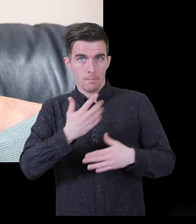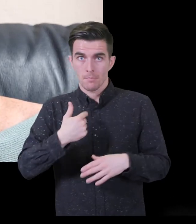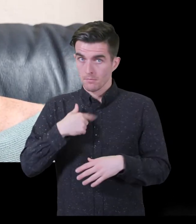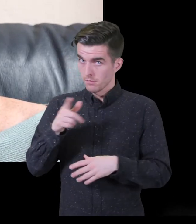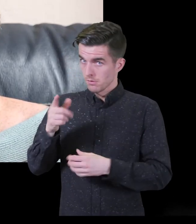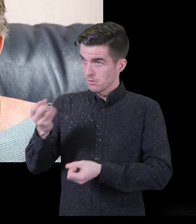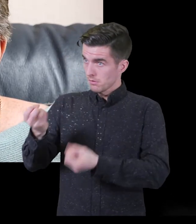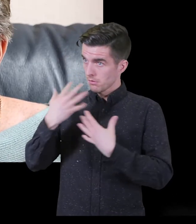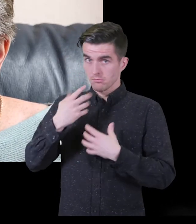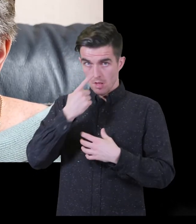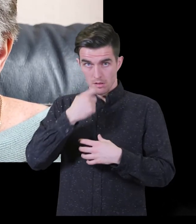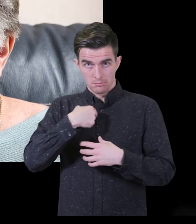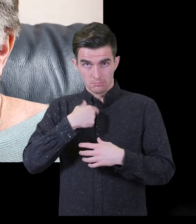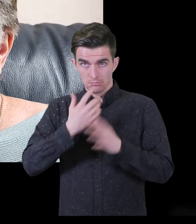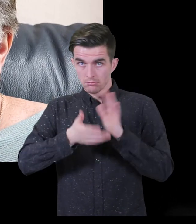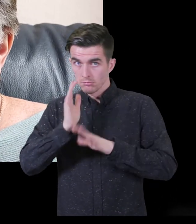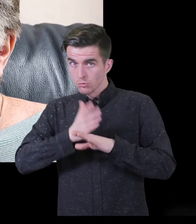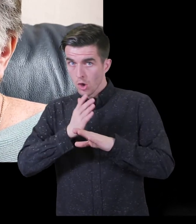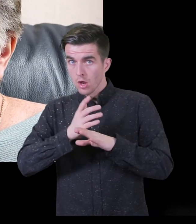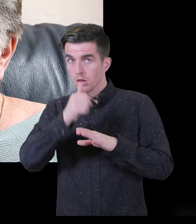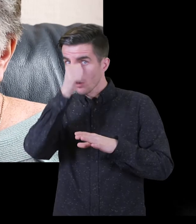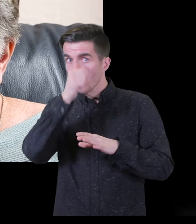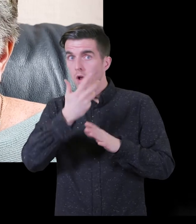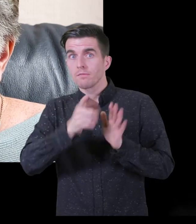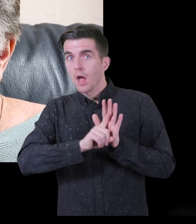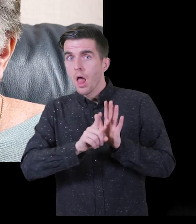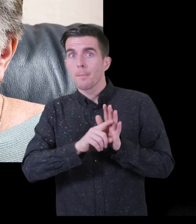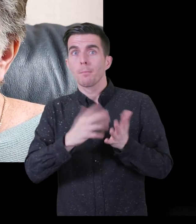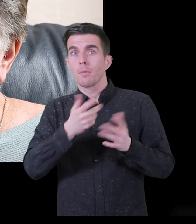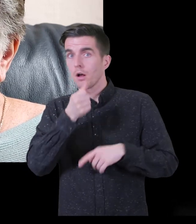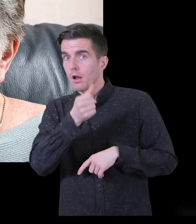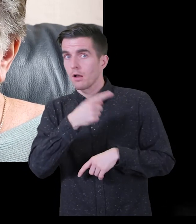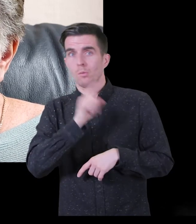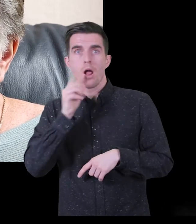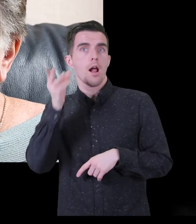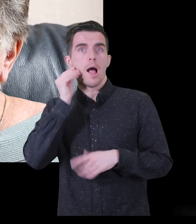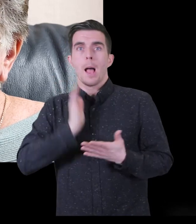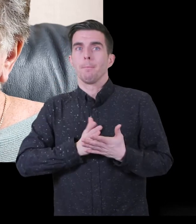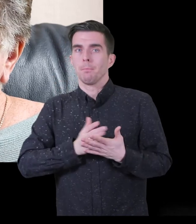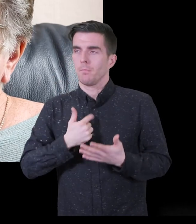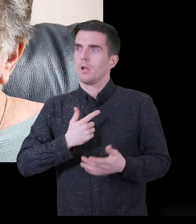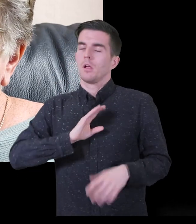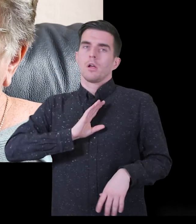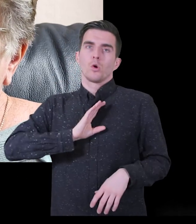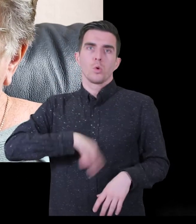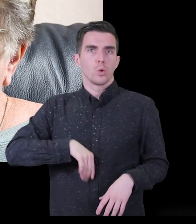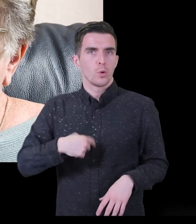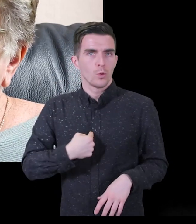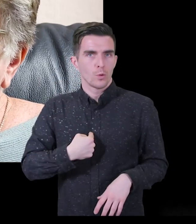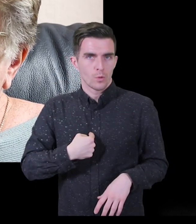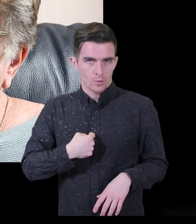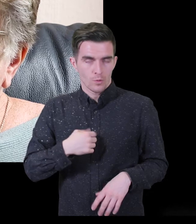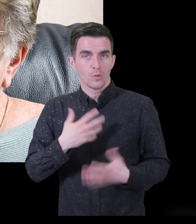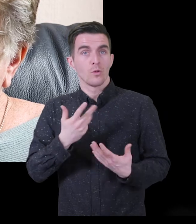when it rings or when the phone rings. And the telephone and fire alarm. So for me as a